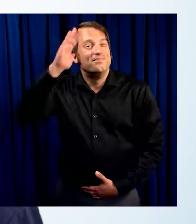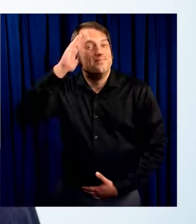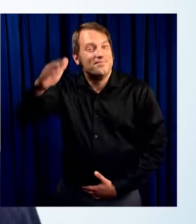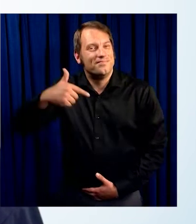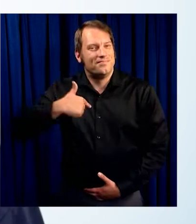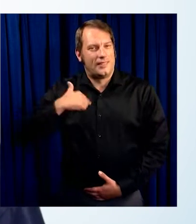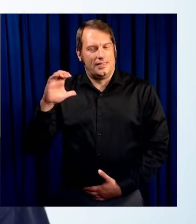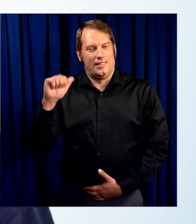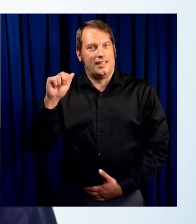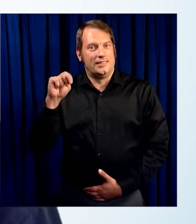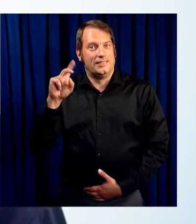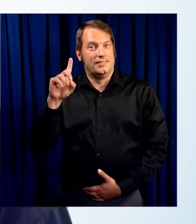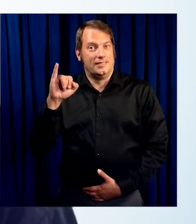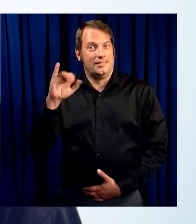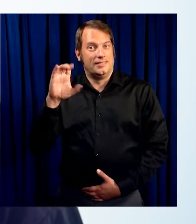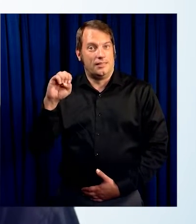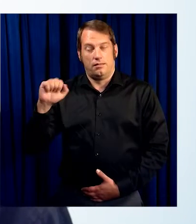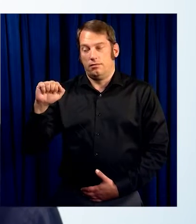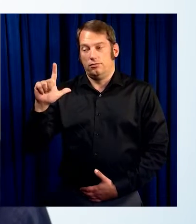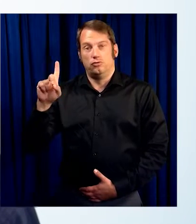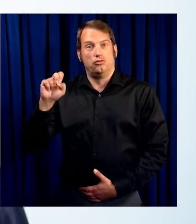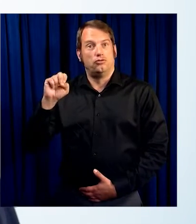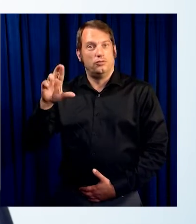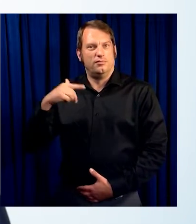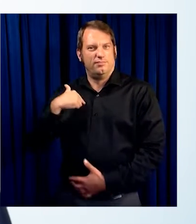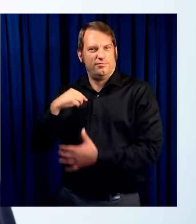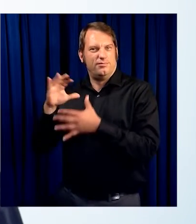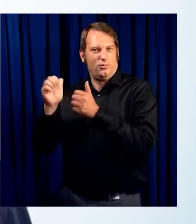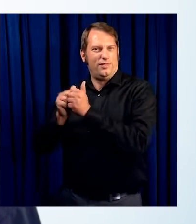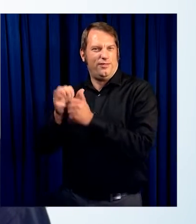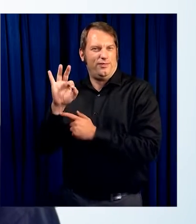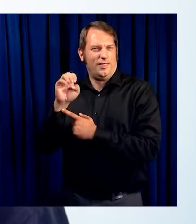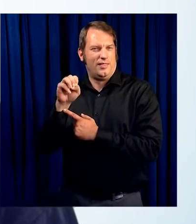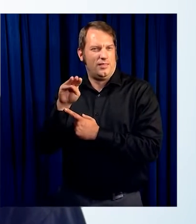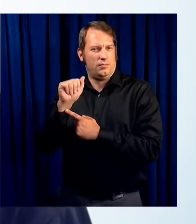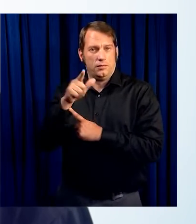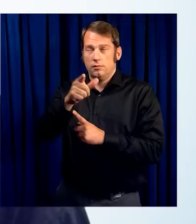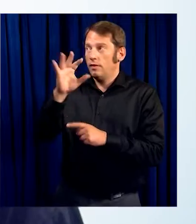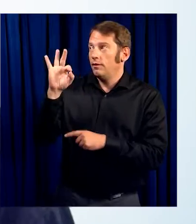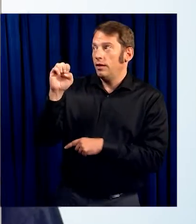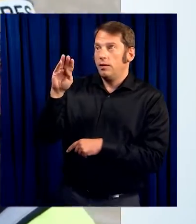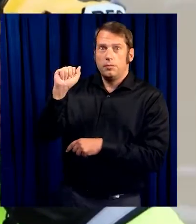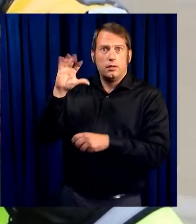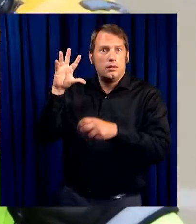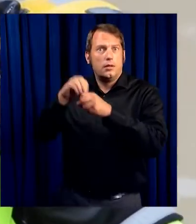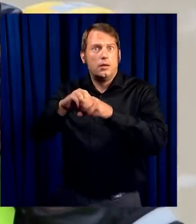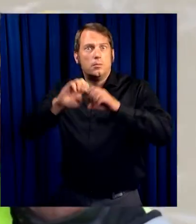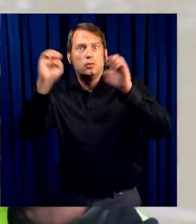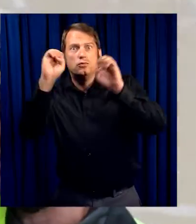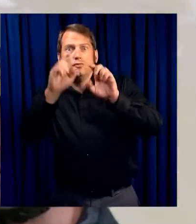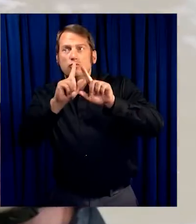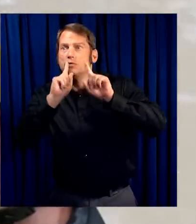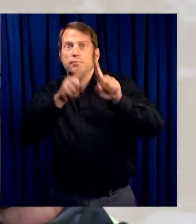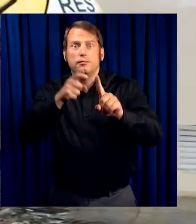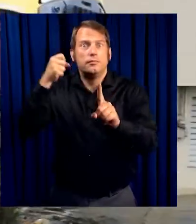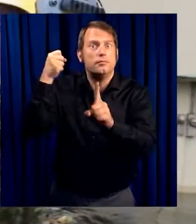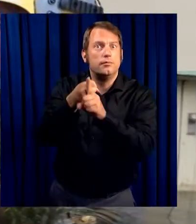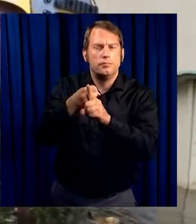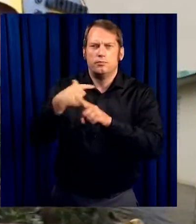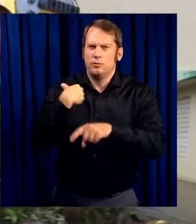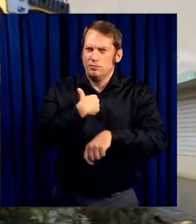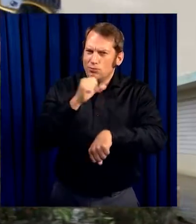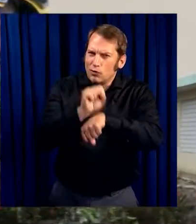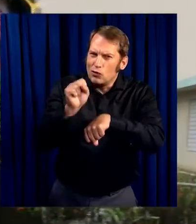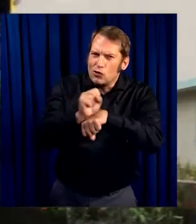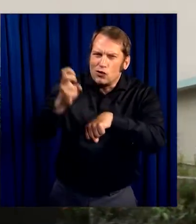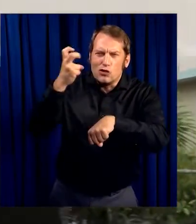Hi, I'm Candace Alder and I work with FEMA. While FEMA is involved in emergency response, we also work hard to